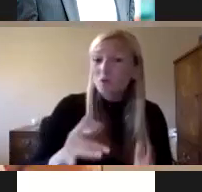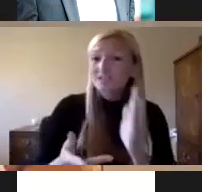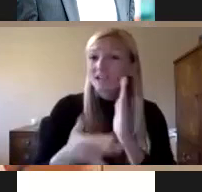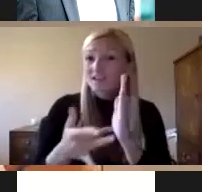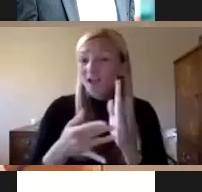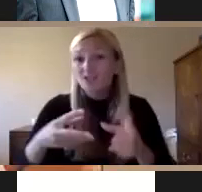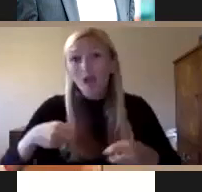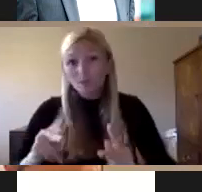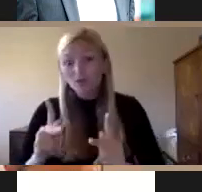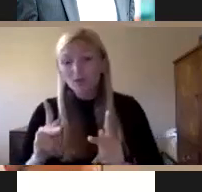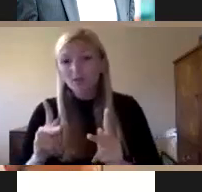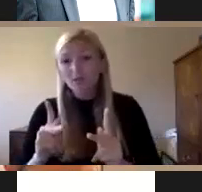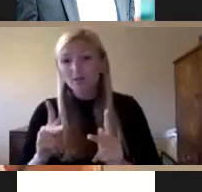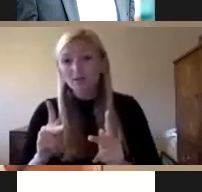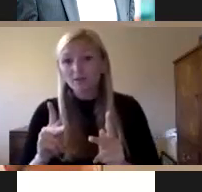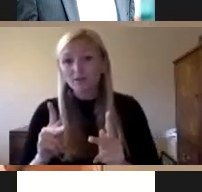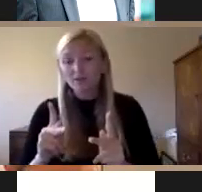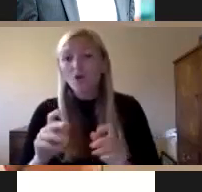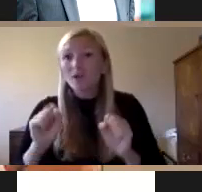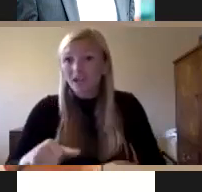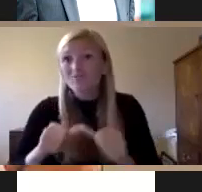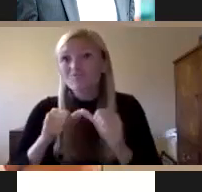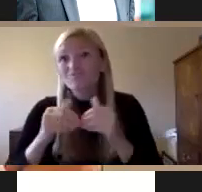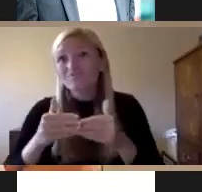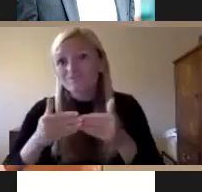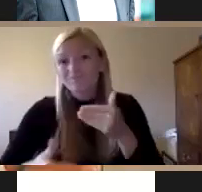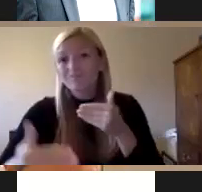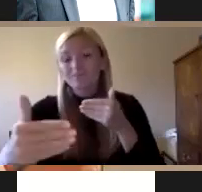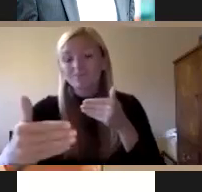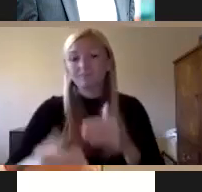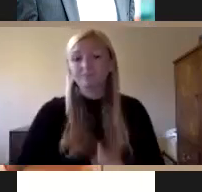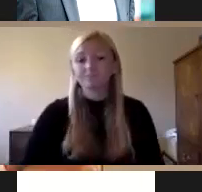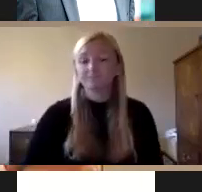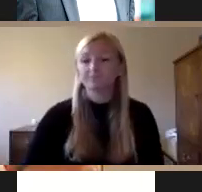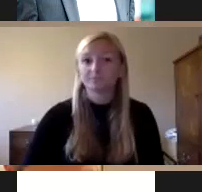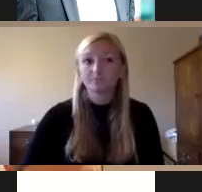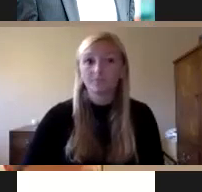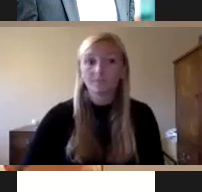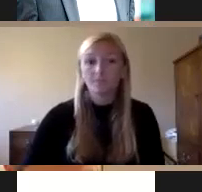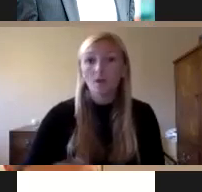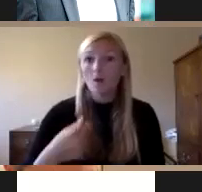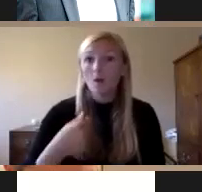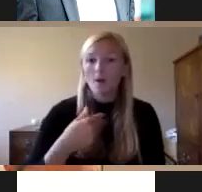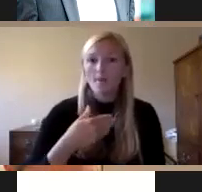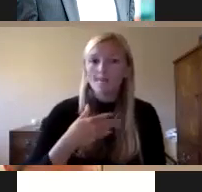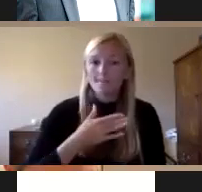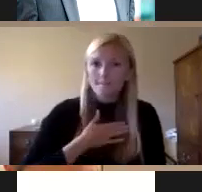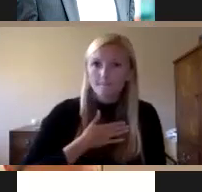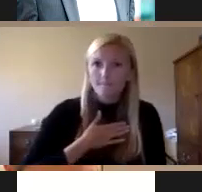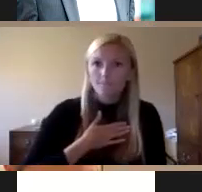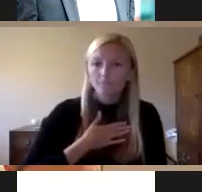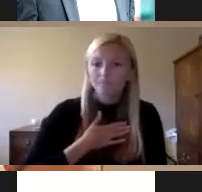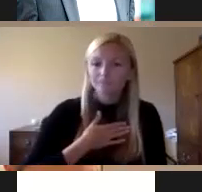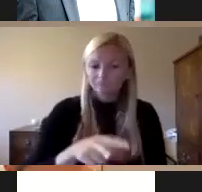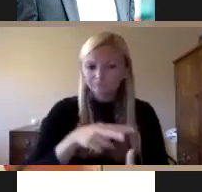opportunity that they can to move forward. The methodology that I've used, and I'm just sharing this, is I try to combine a lot of other